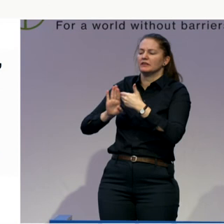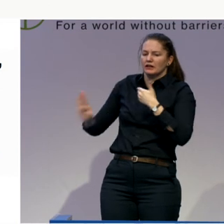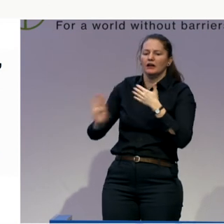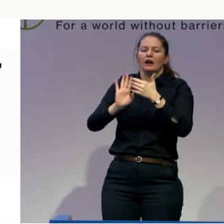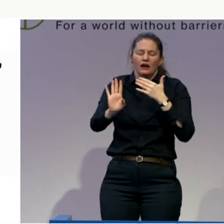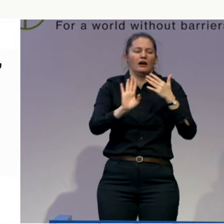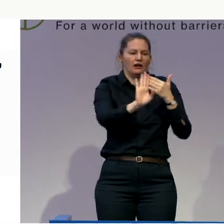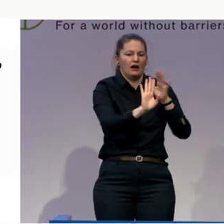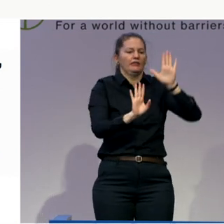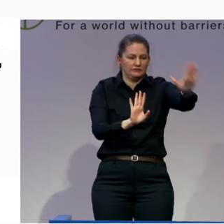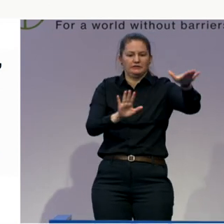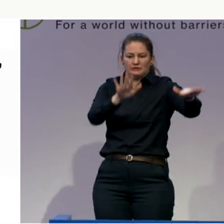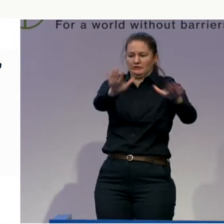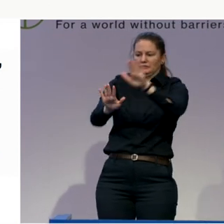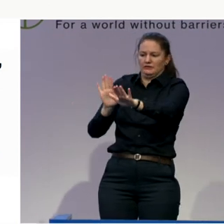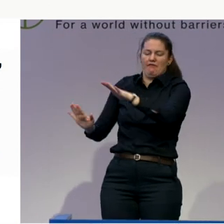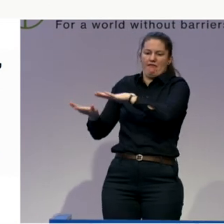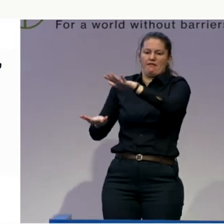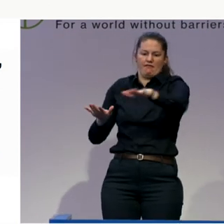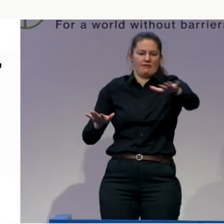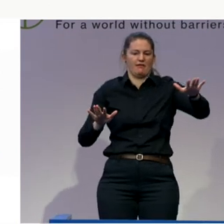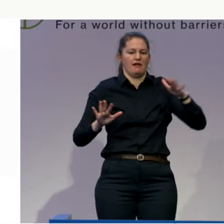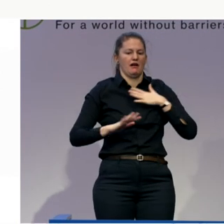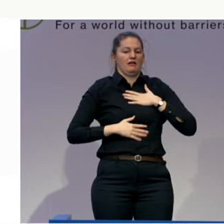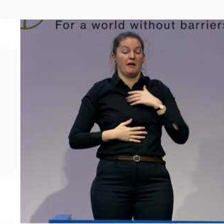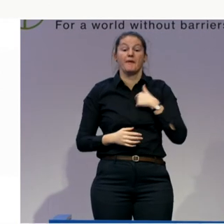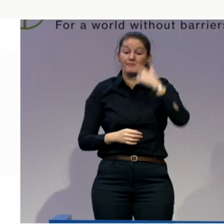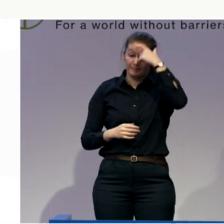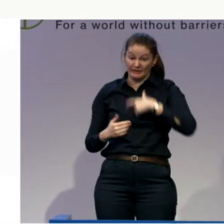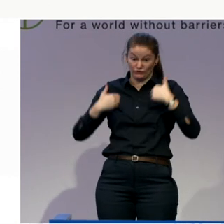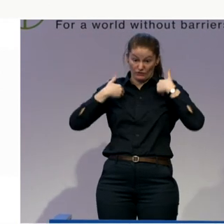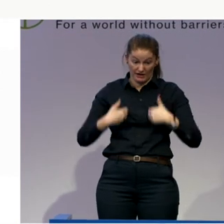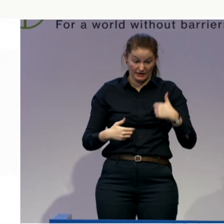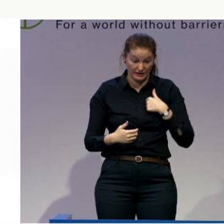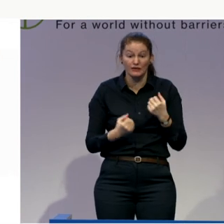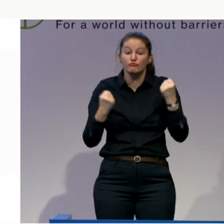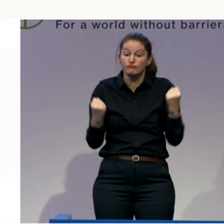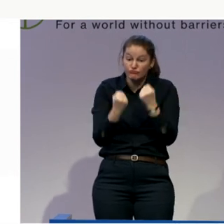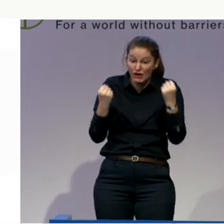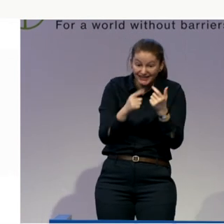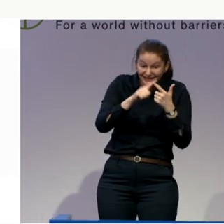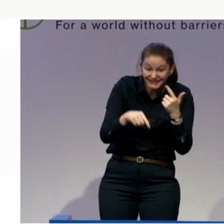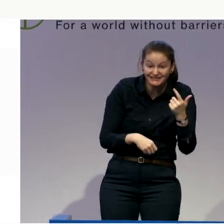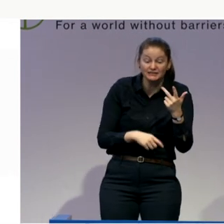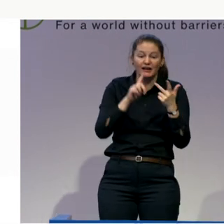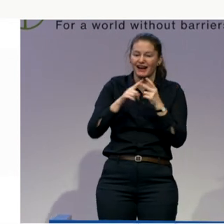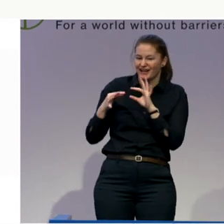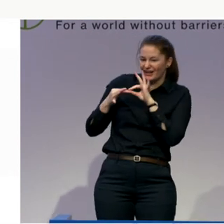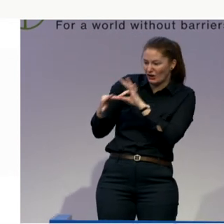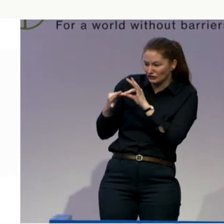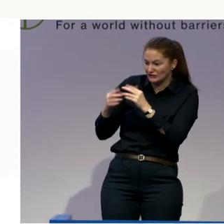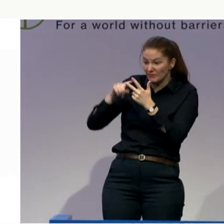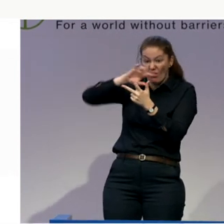Remember, personal, practical, proximal. Proximal means just being close to each other all the time. We can